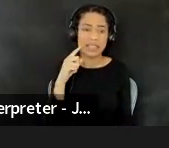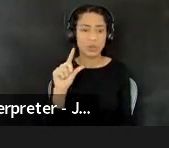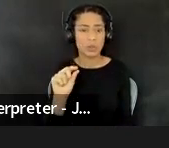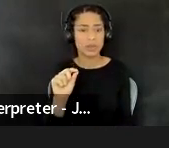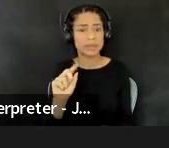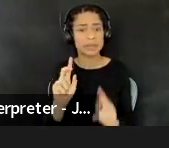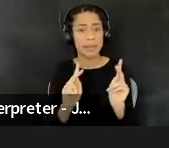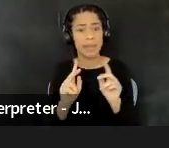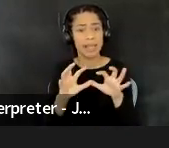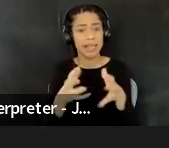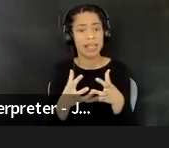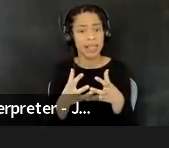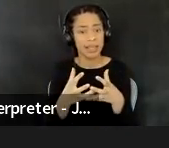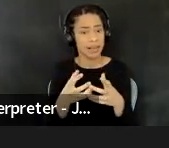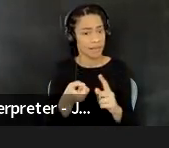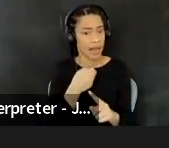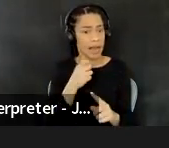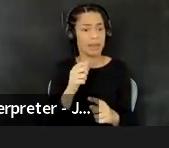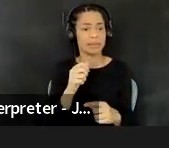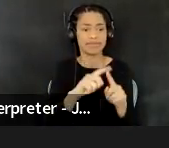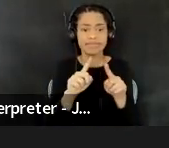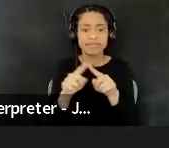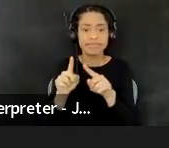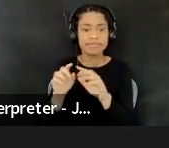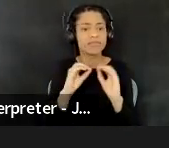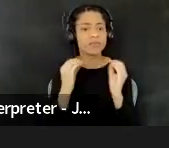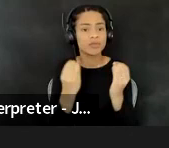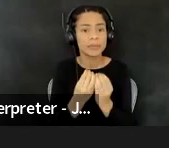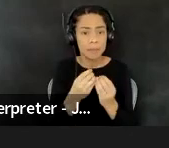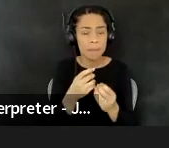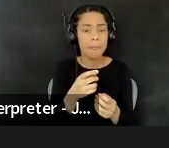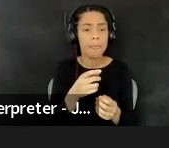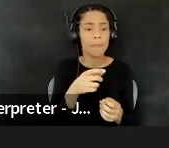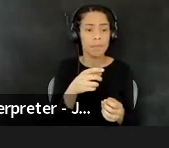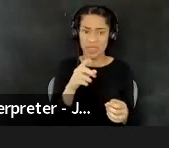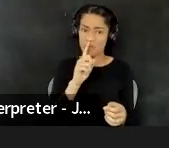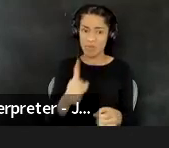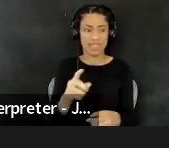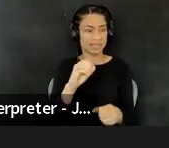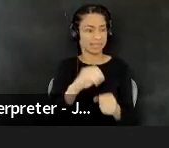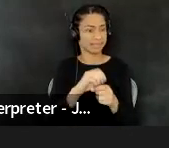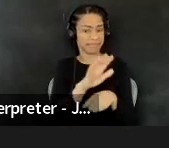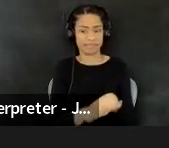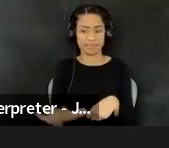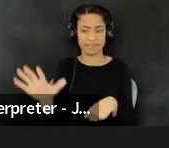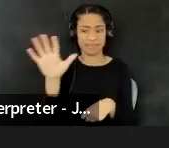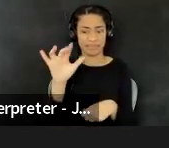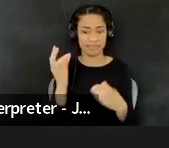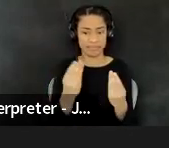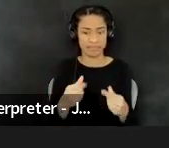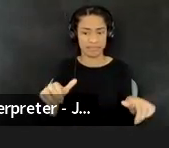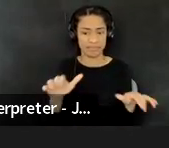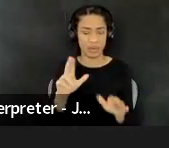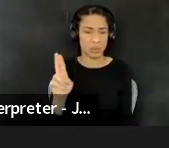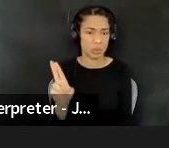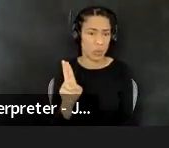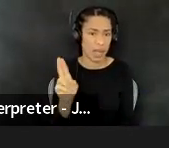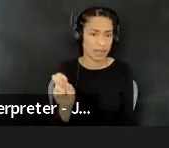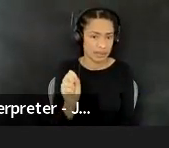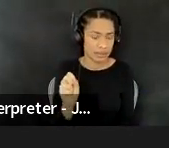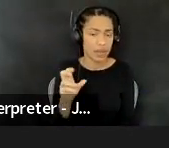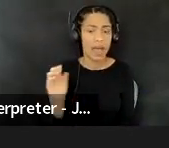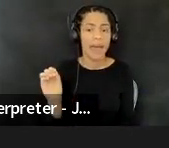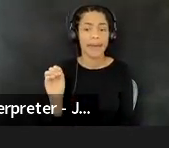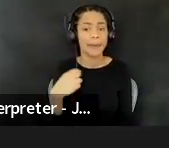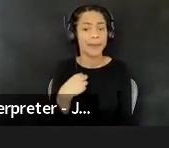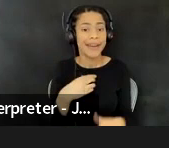individuals from, uh, accomplished organizations. And they were based geographically all over what is known, uh, as the U S and, uh, three of them,